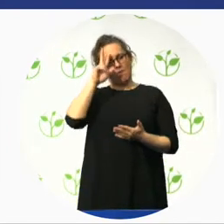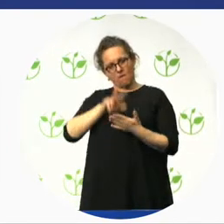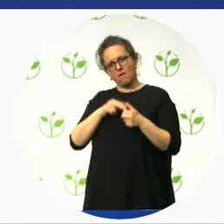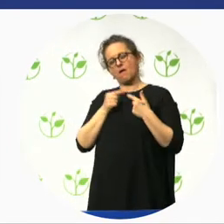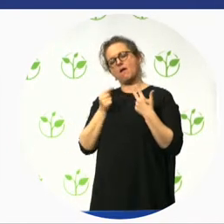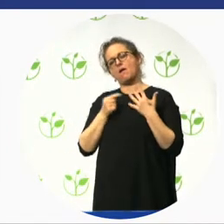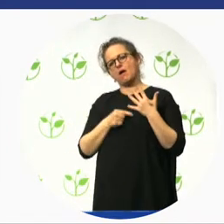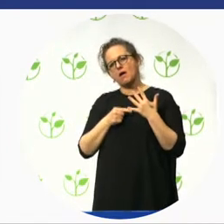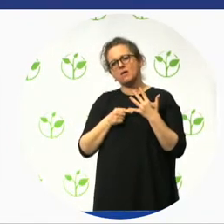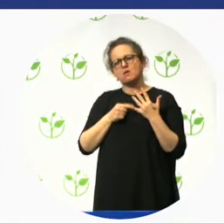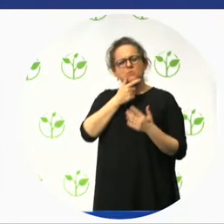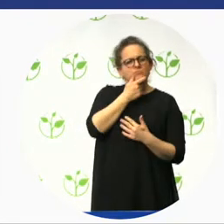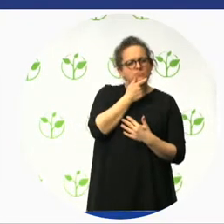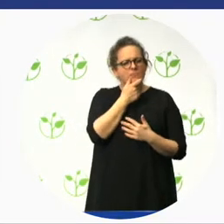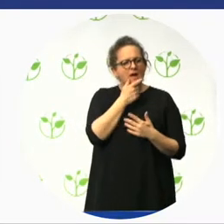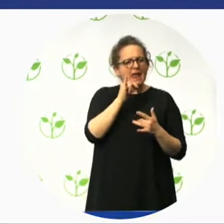questions.